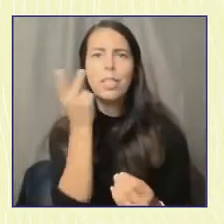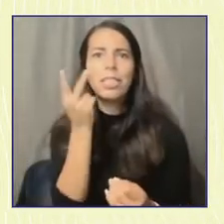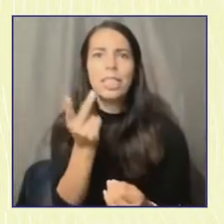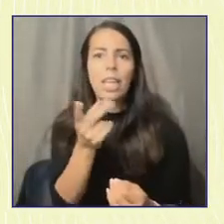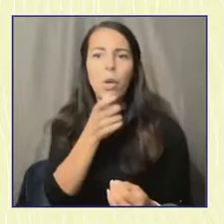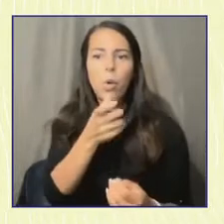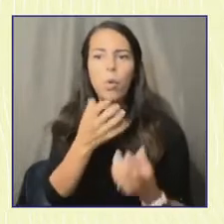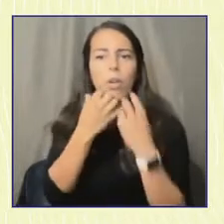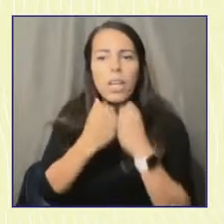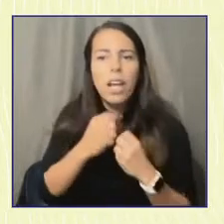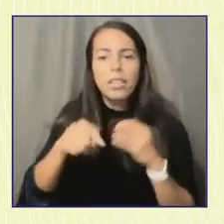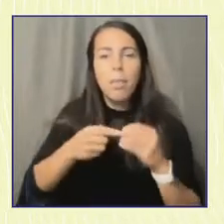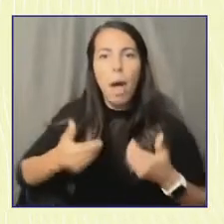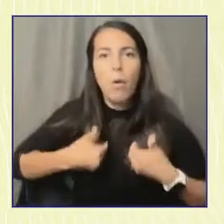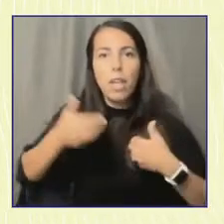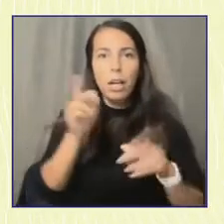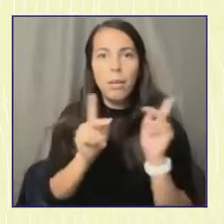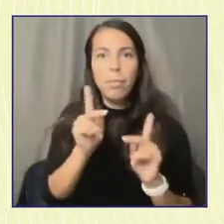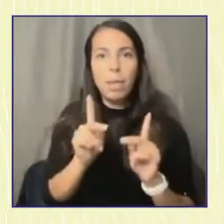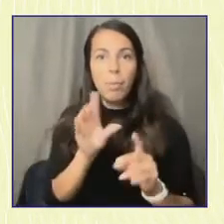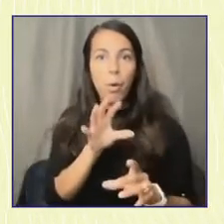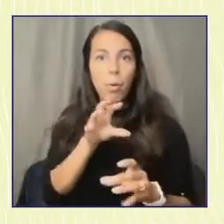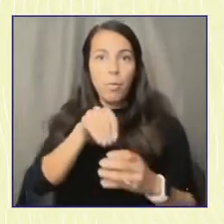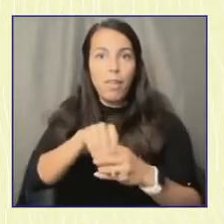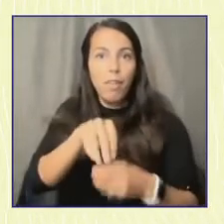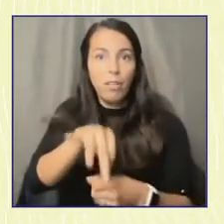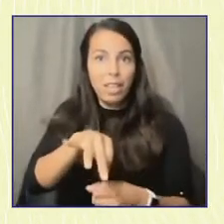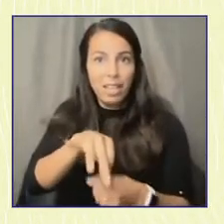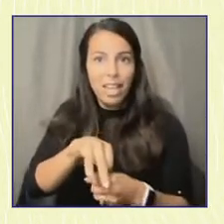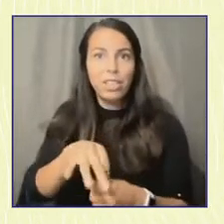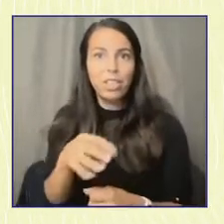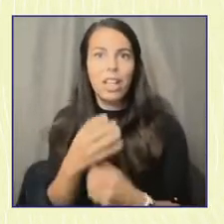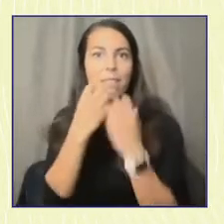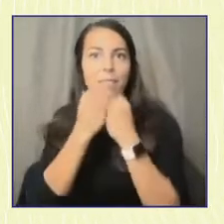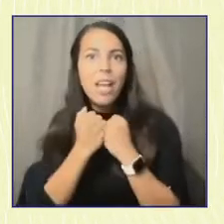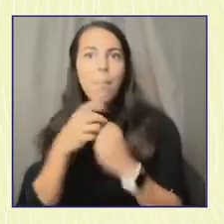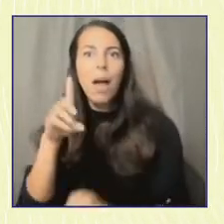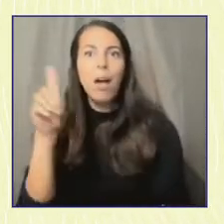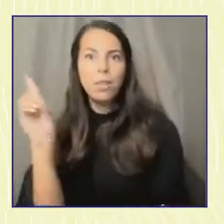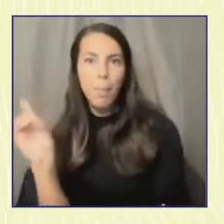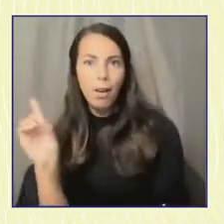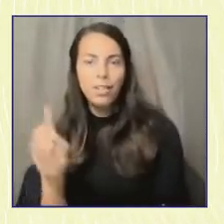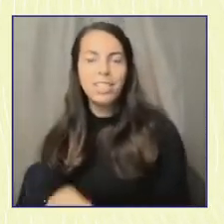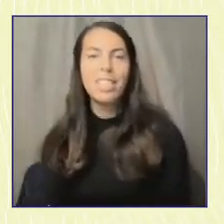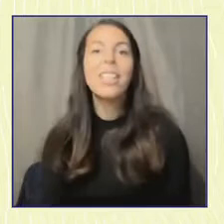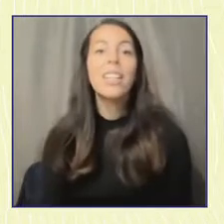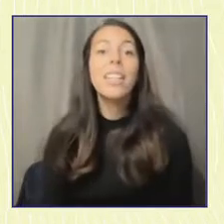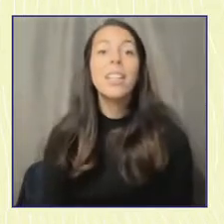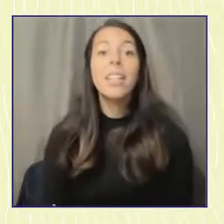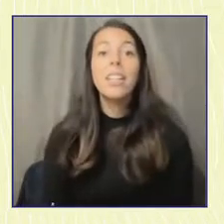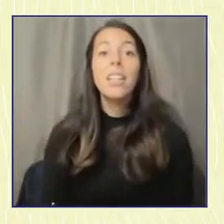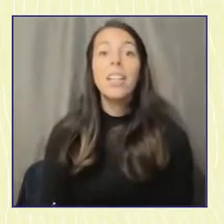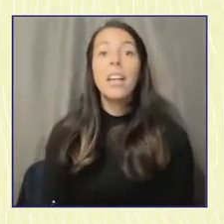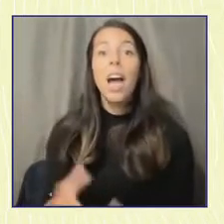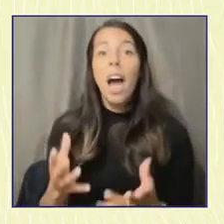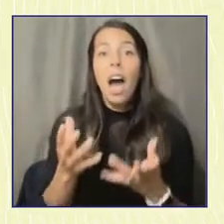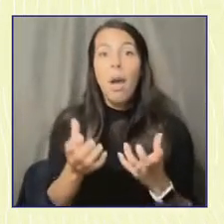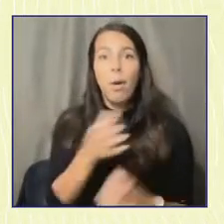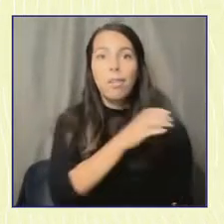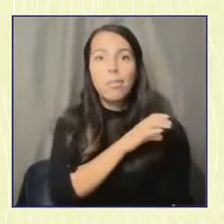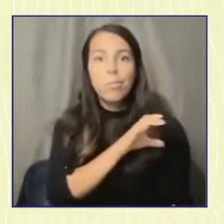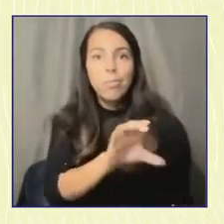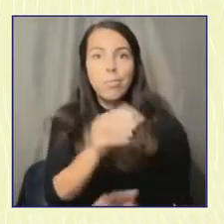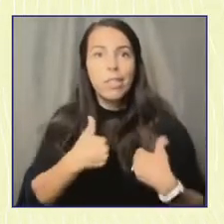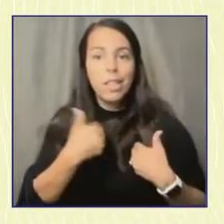our democracy. My role at NGP is to build power with young people, get them involved in our elections,